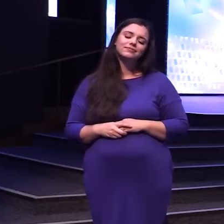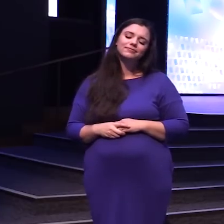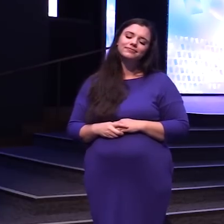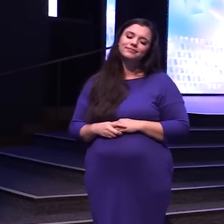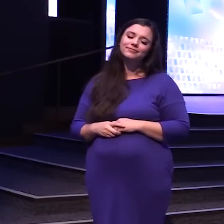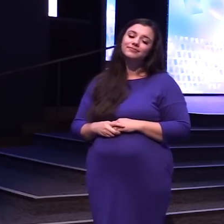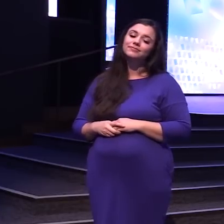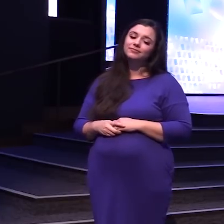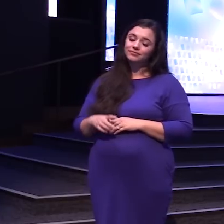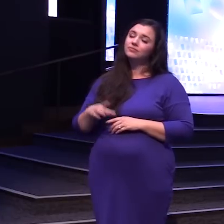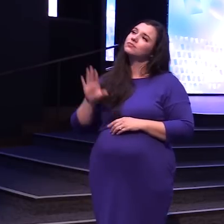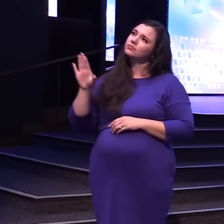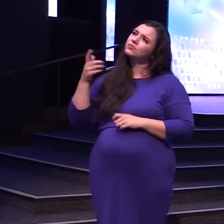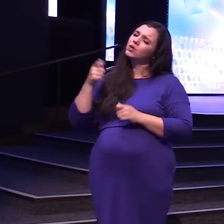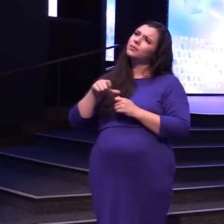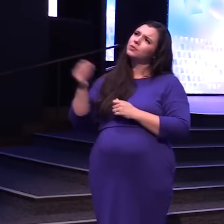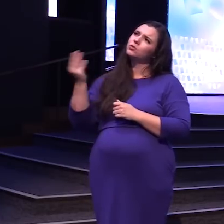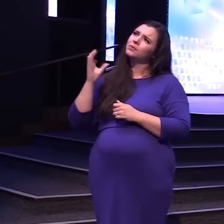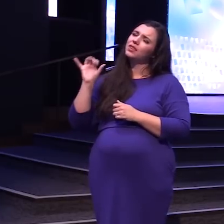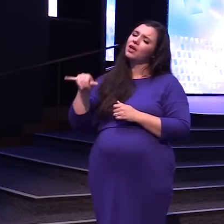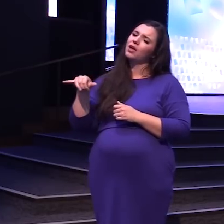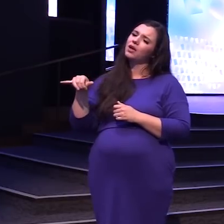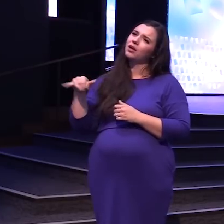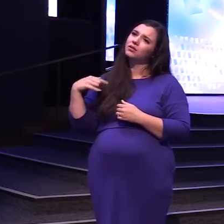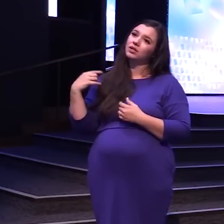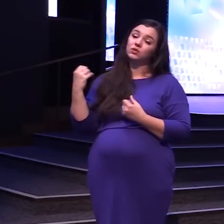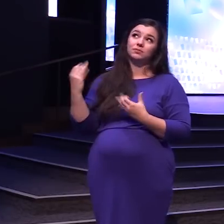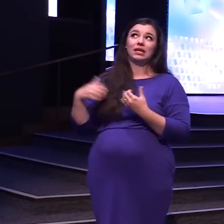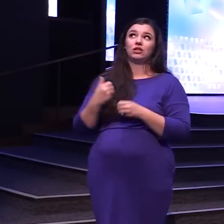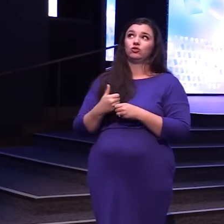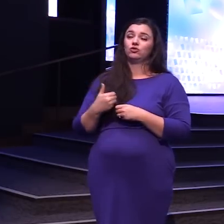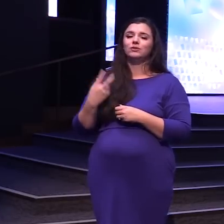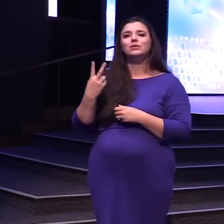Yeah I remember You telling me that Now it's been years Lord It was like two years But still